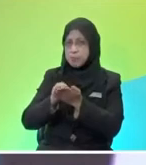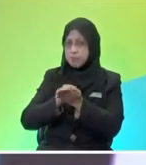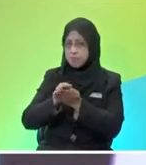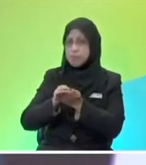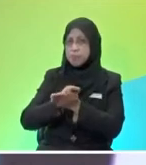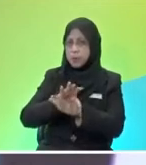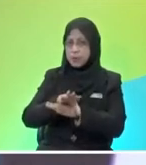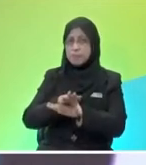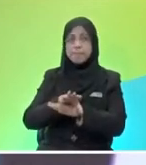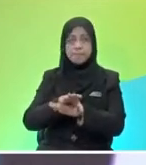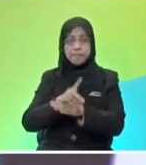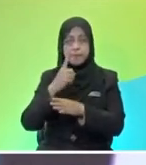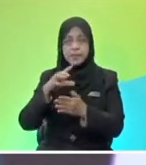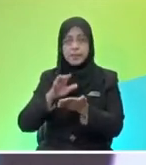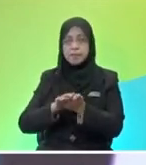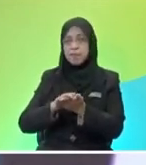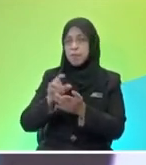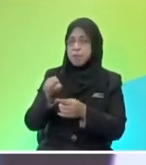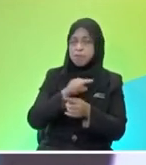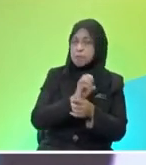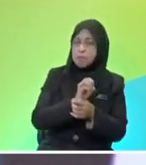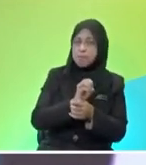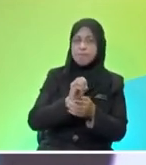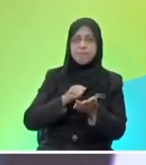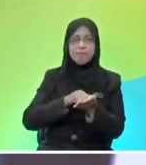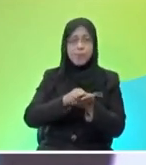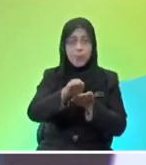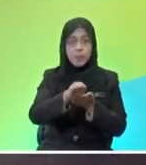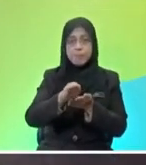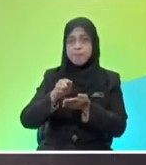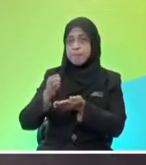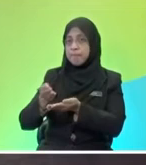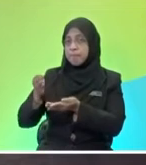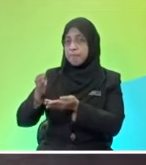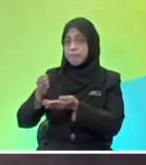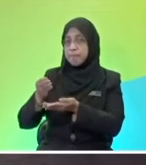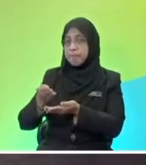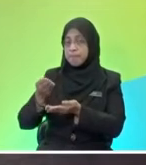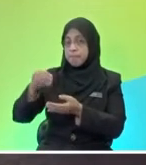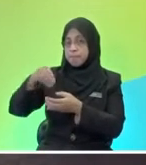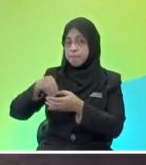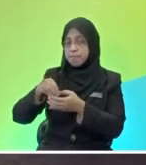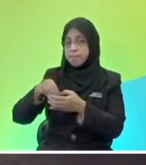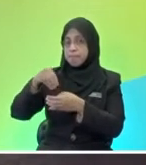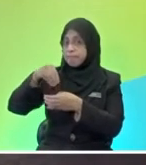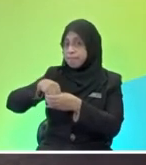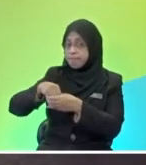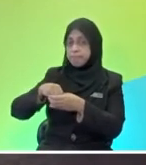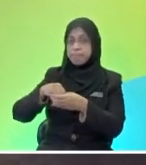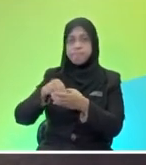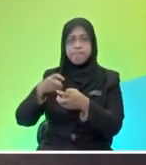to this, what do you call? Empty compartment. Empty compartment. mass. So, a bigger mass would have higher friction versus